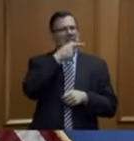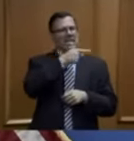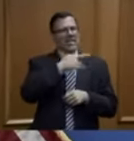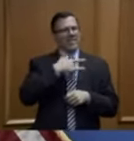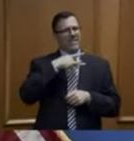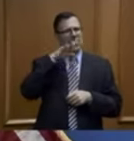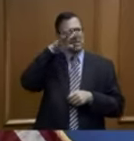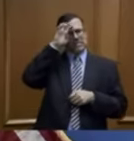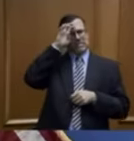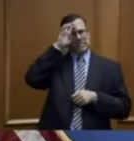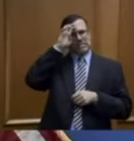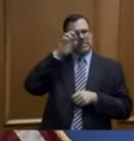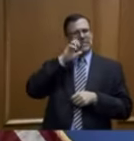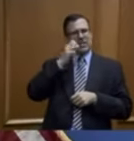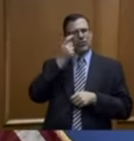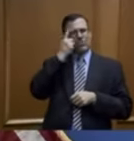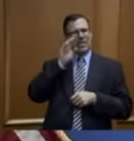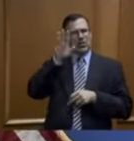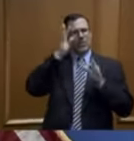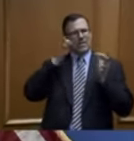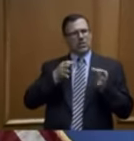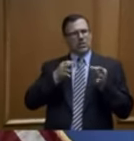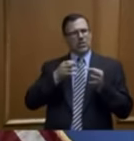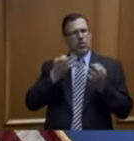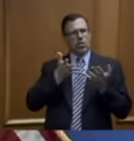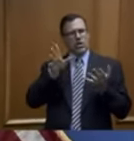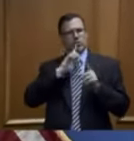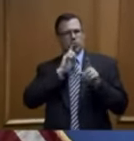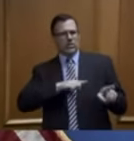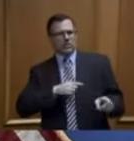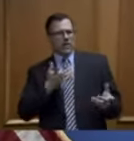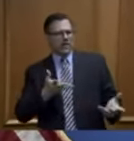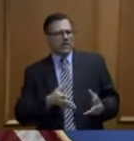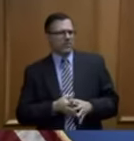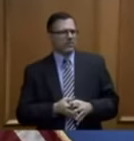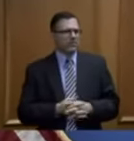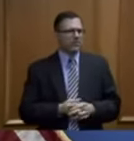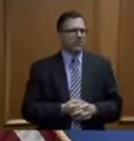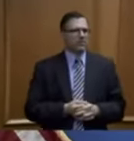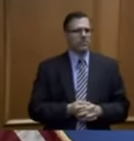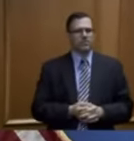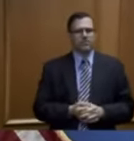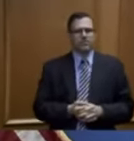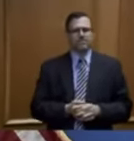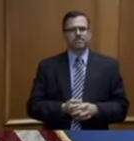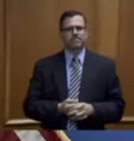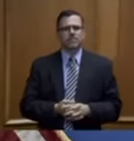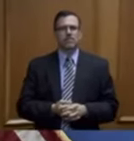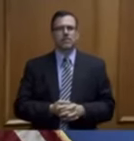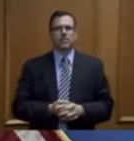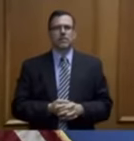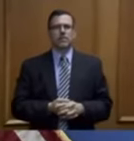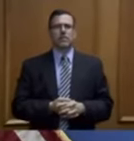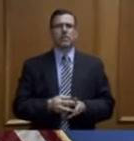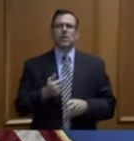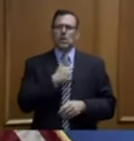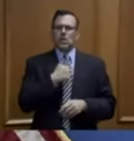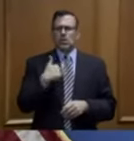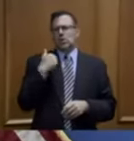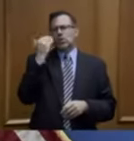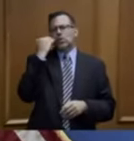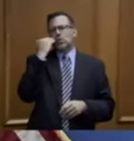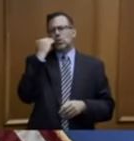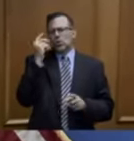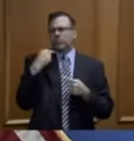He felt these as valuable. Do you have a response to that? Well, I think it's something that we knew all along that would be temporary.